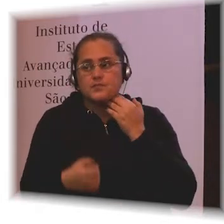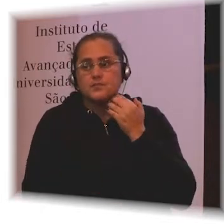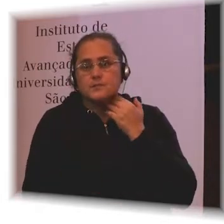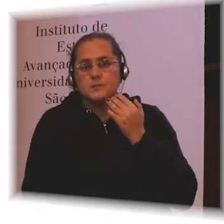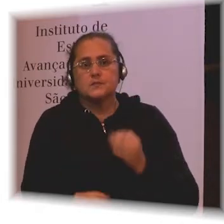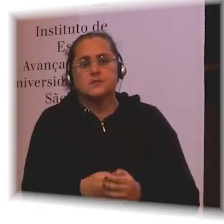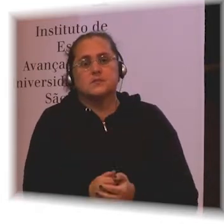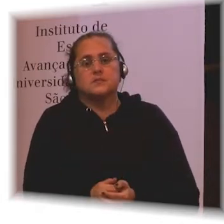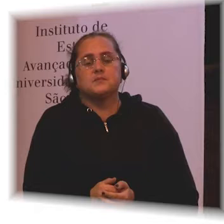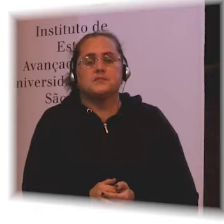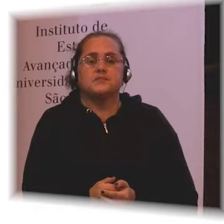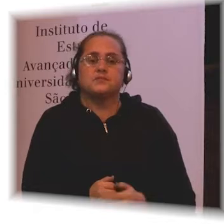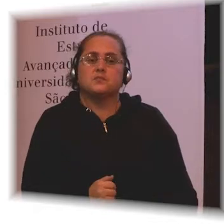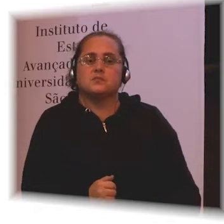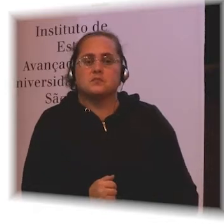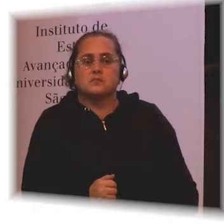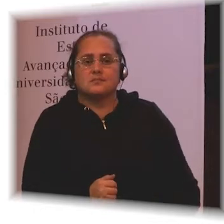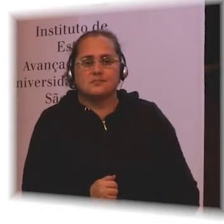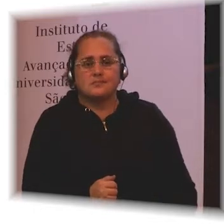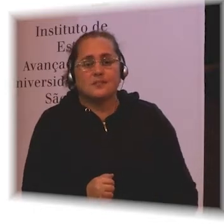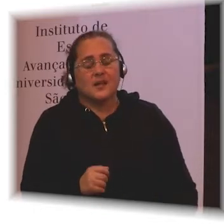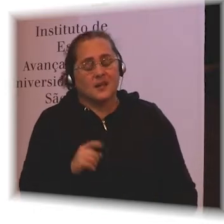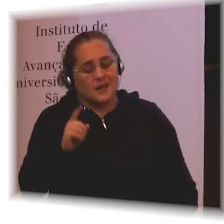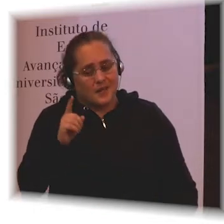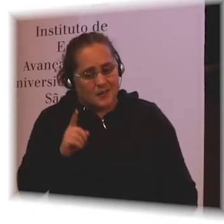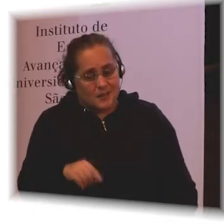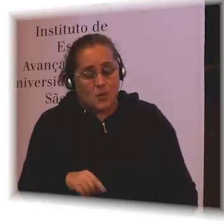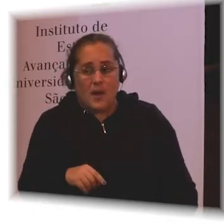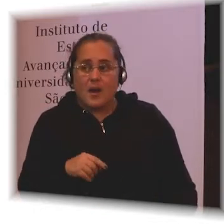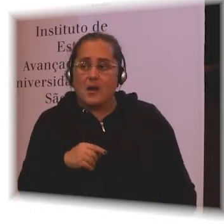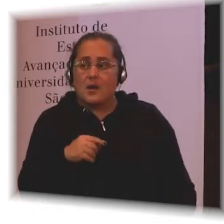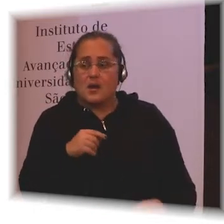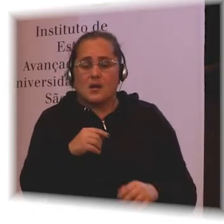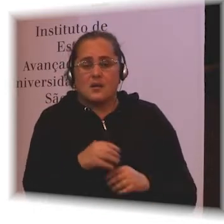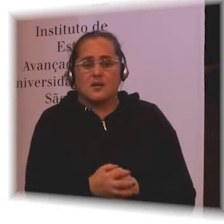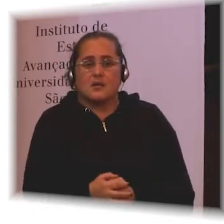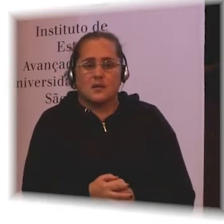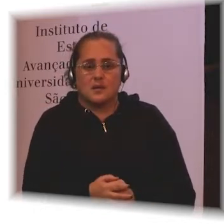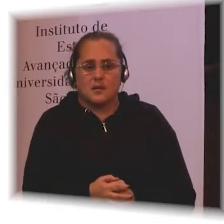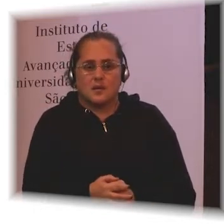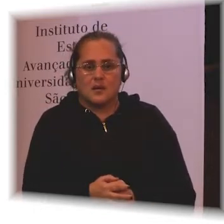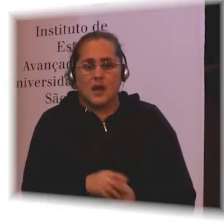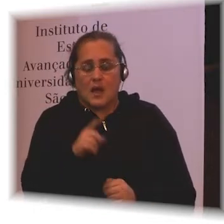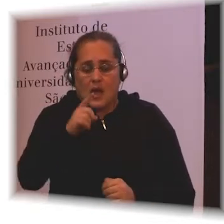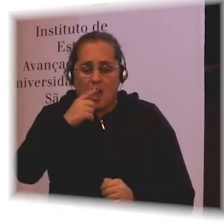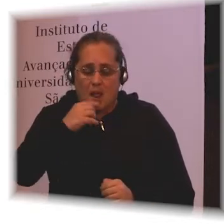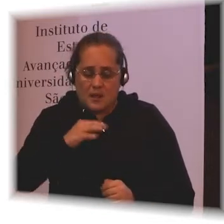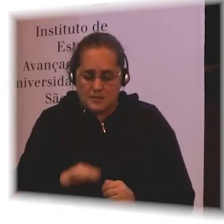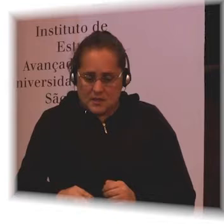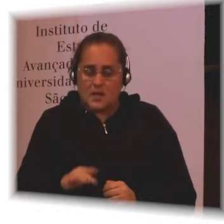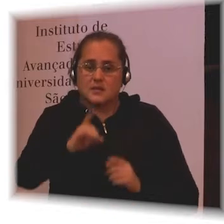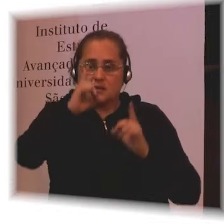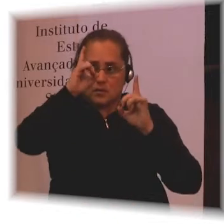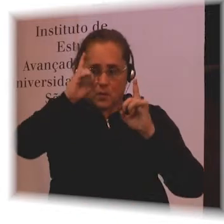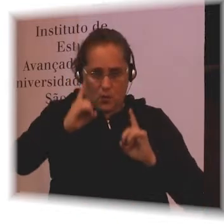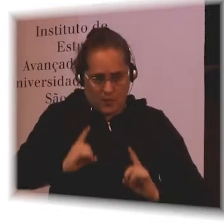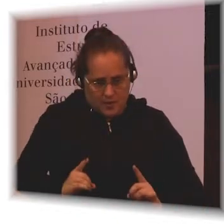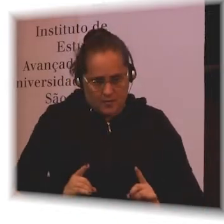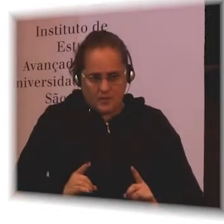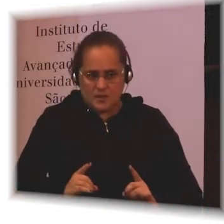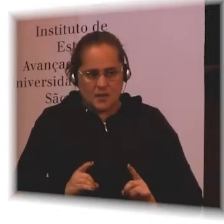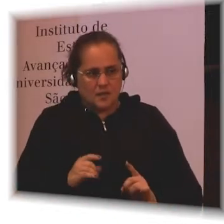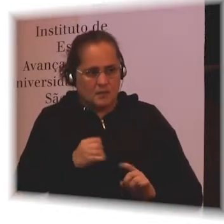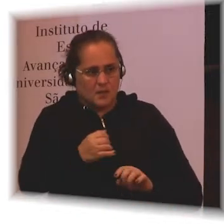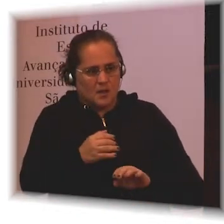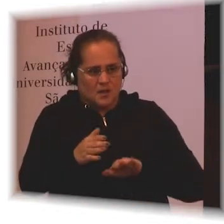And it's very well known. So children with disabilities are often excluded from schools. And when they were